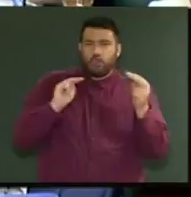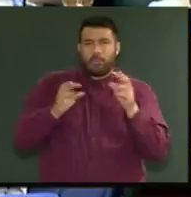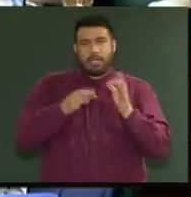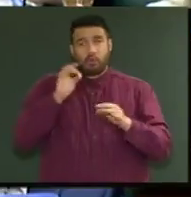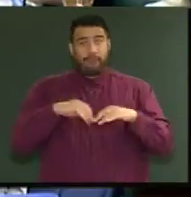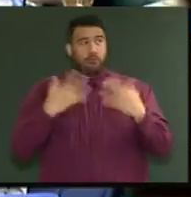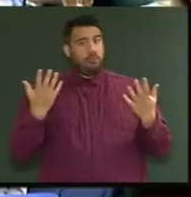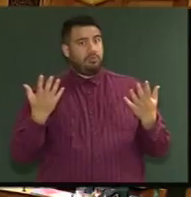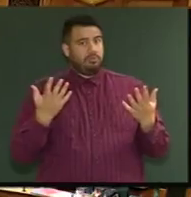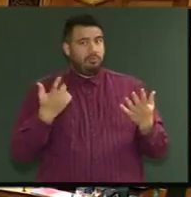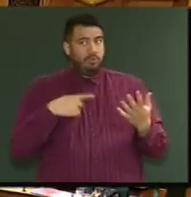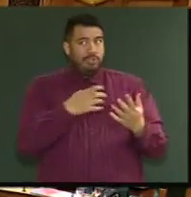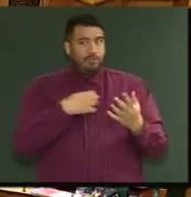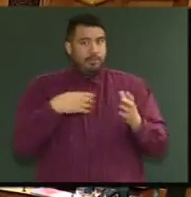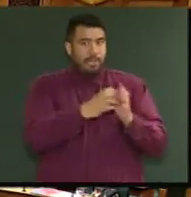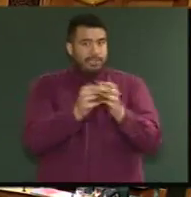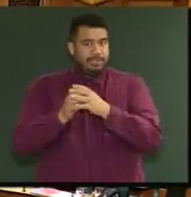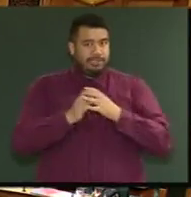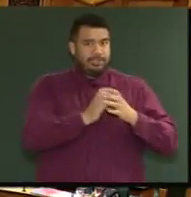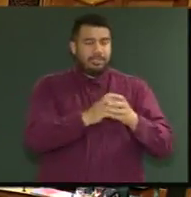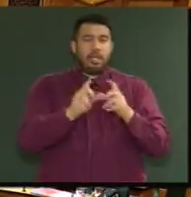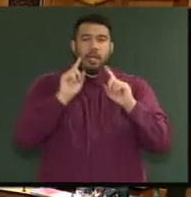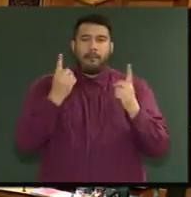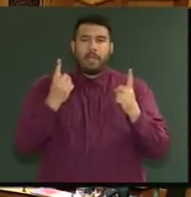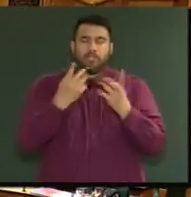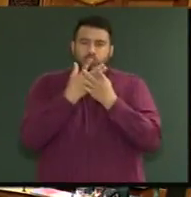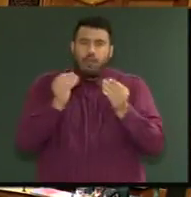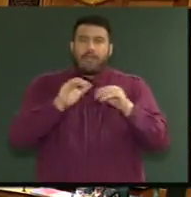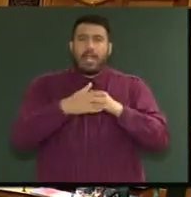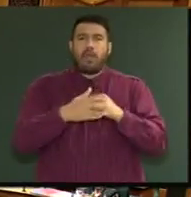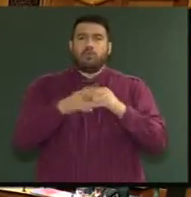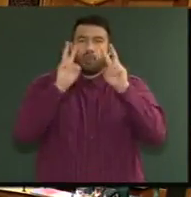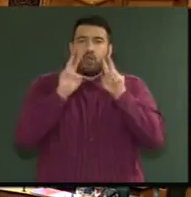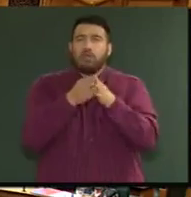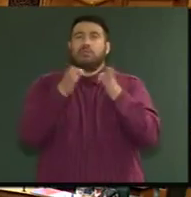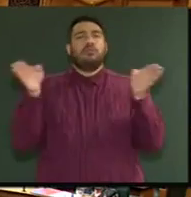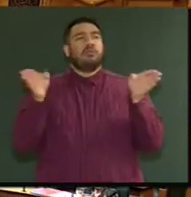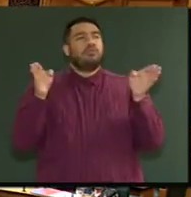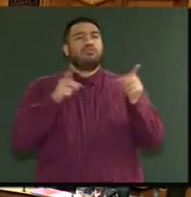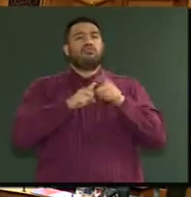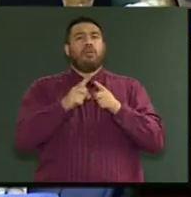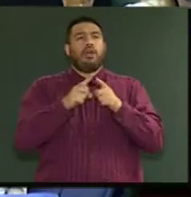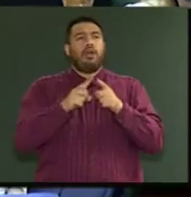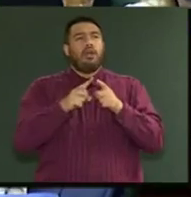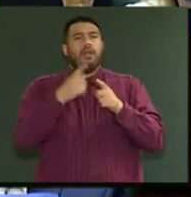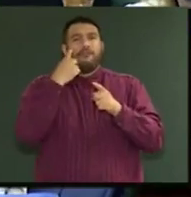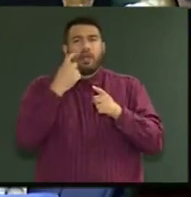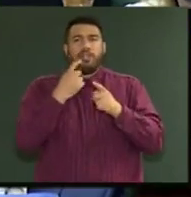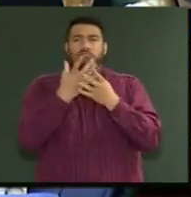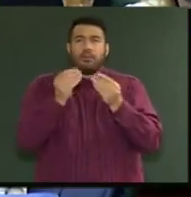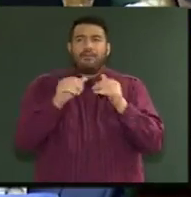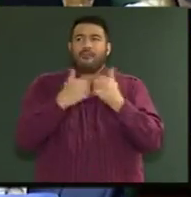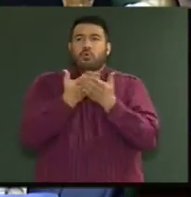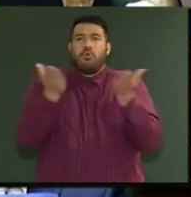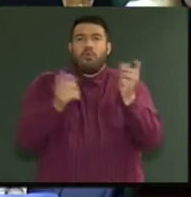Mr Speaker, our solutions is to look across the board, to try and find solutions for our people, man, there's been